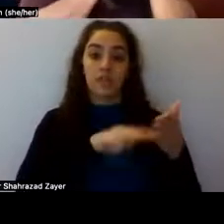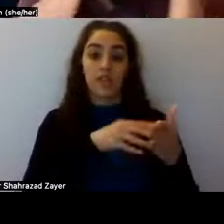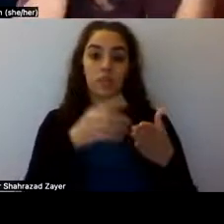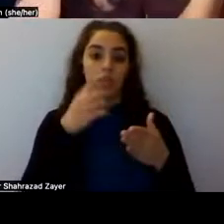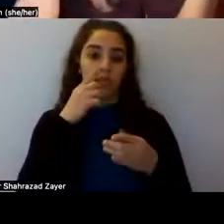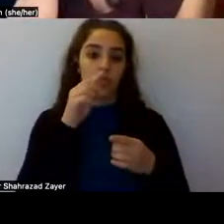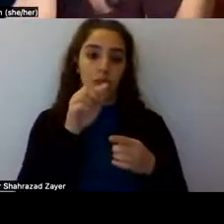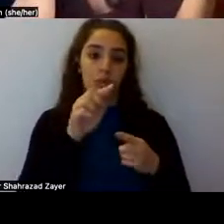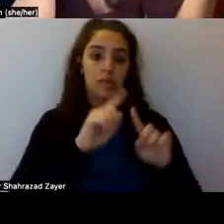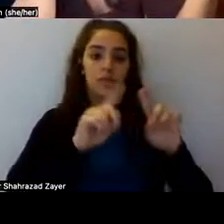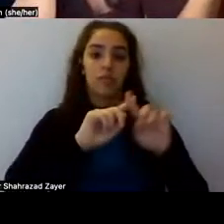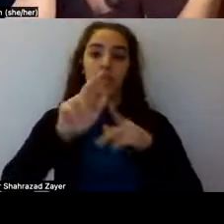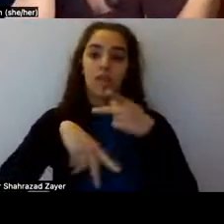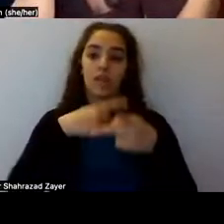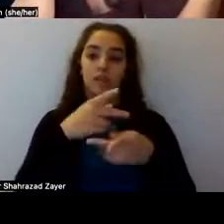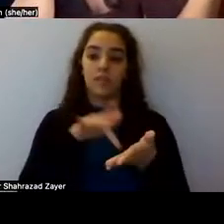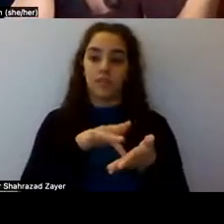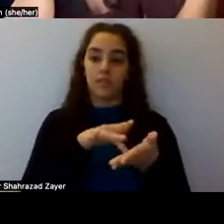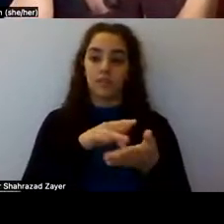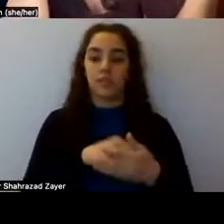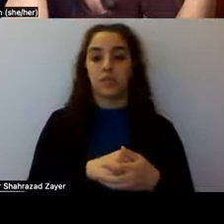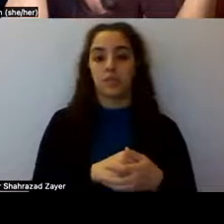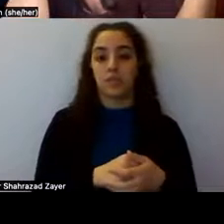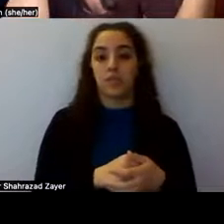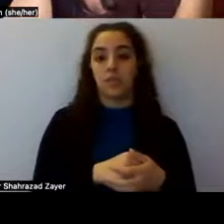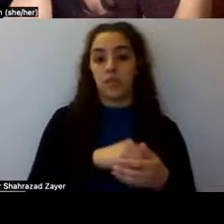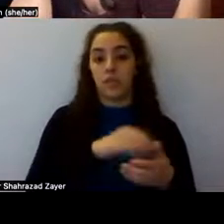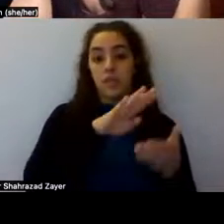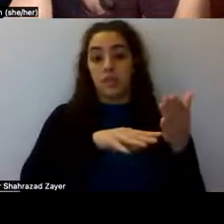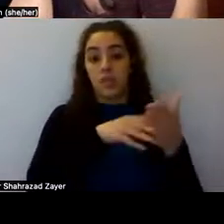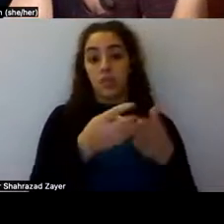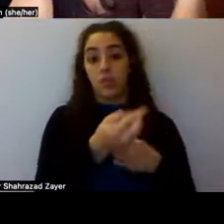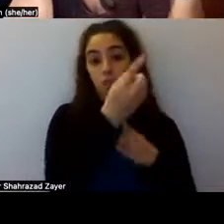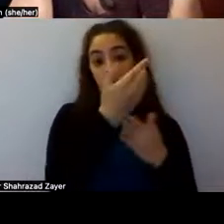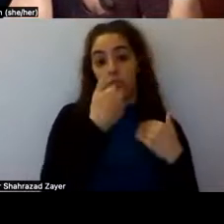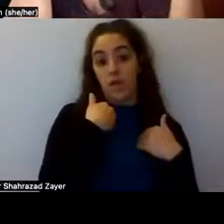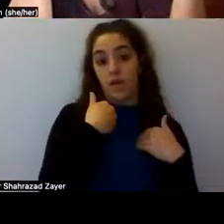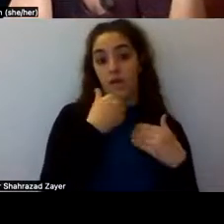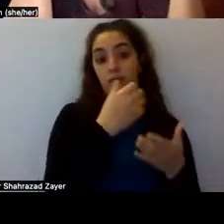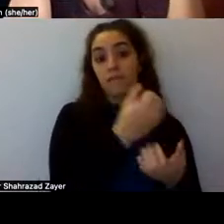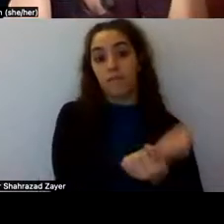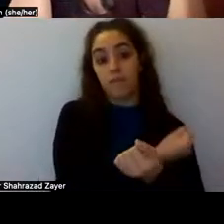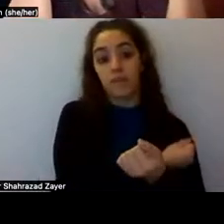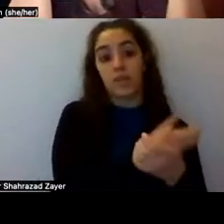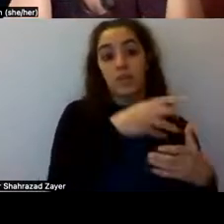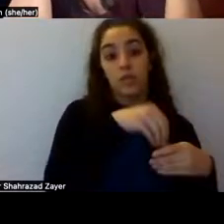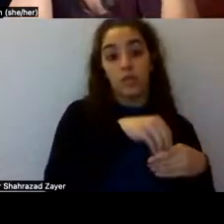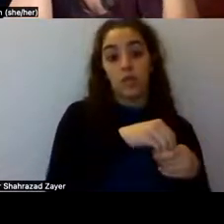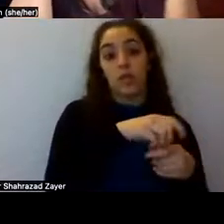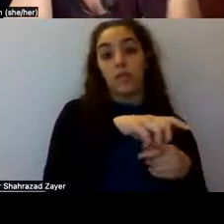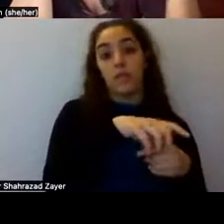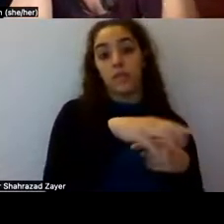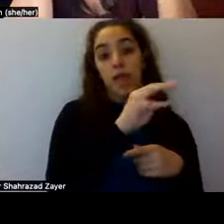uh, for different substances. And so in Schedule I, you have substances like MDMA, heroin, LSD, marijuana,